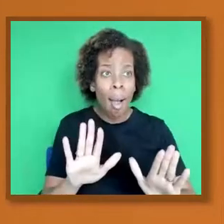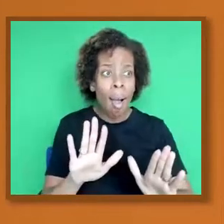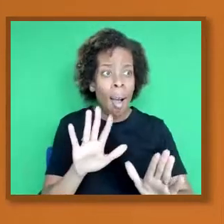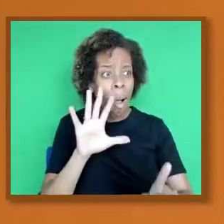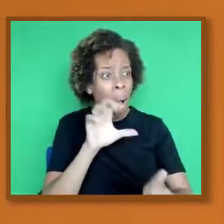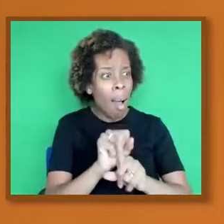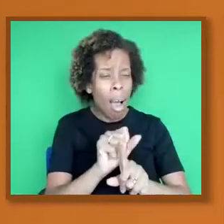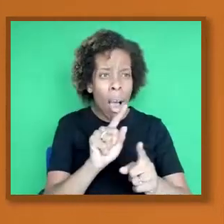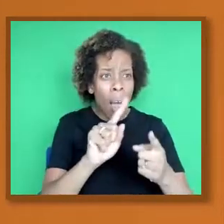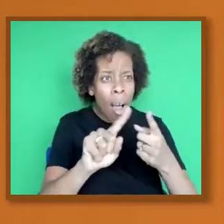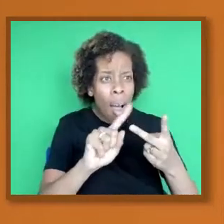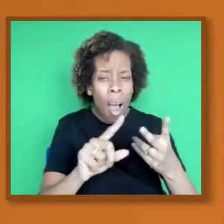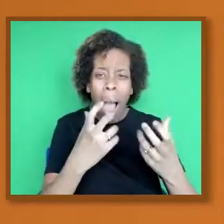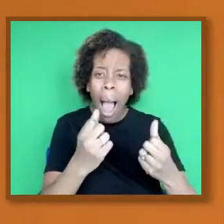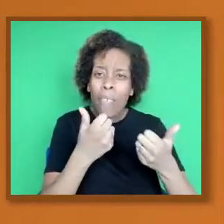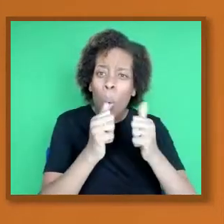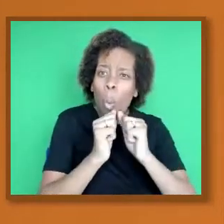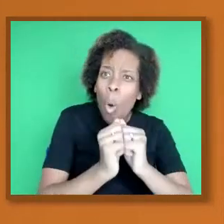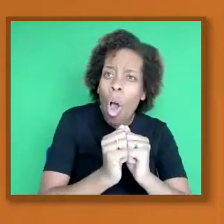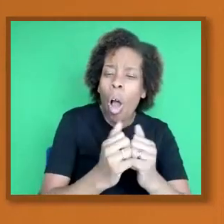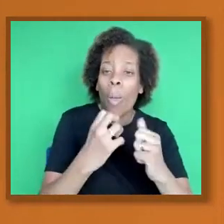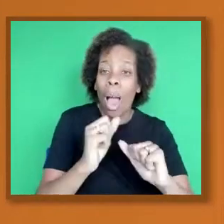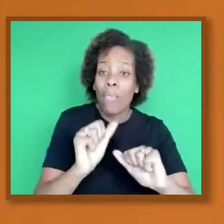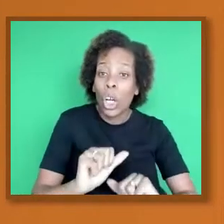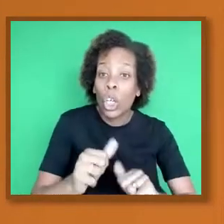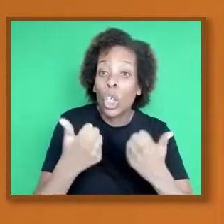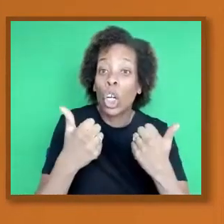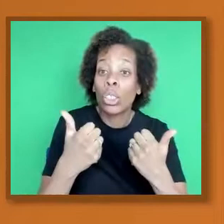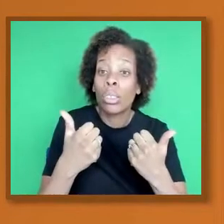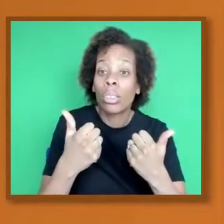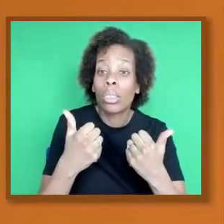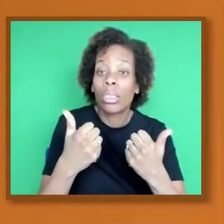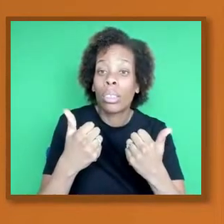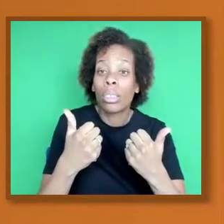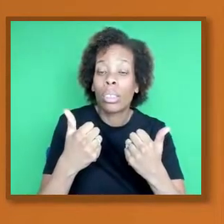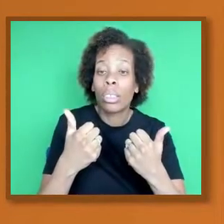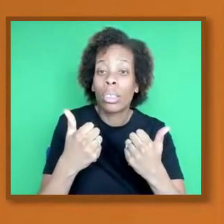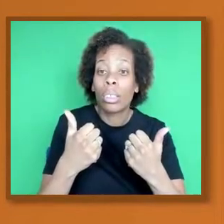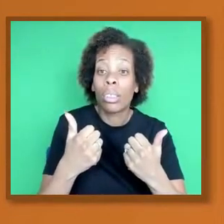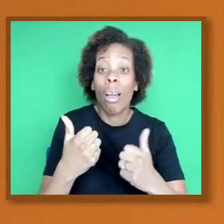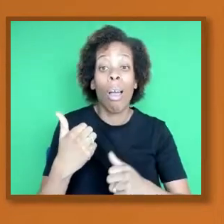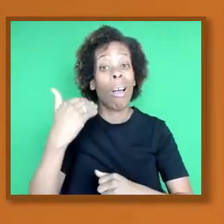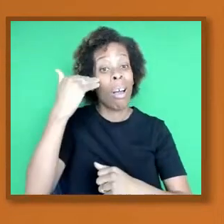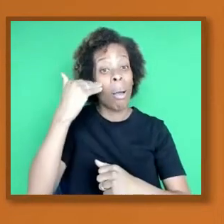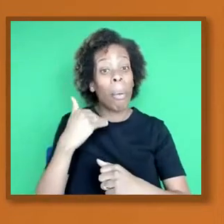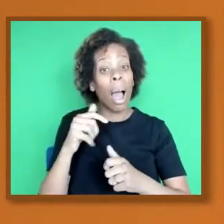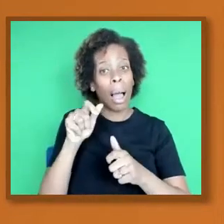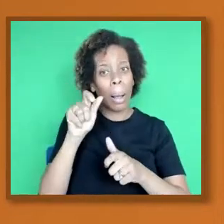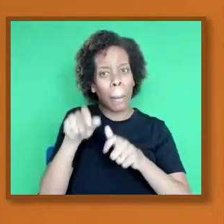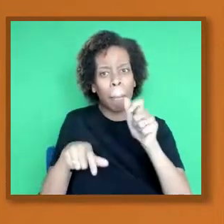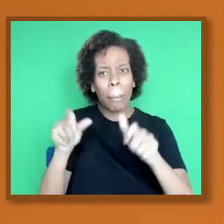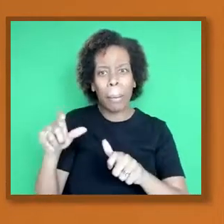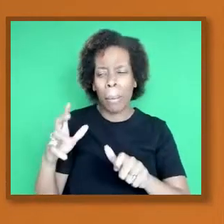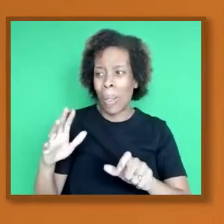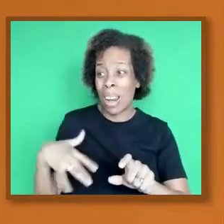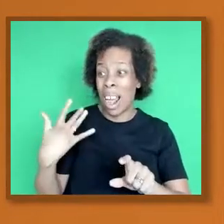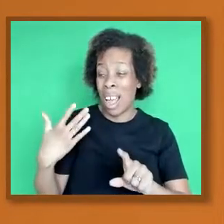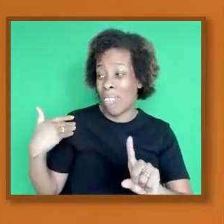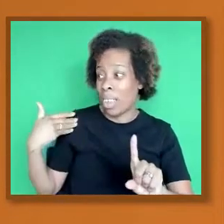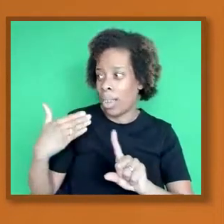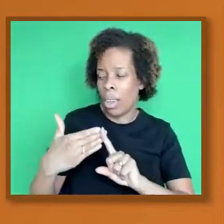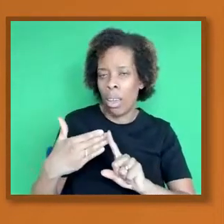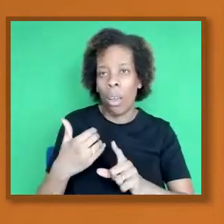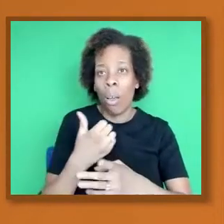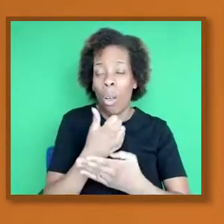any questions because they always see the good. But black people's lives have been to see the bad and the ugly. So black